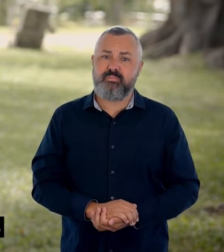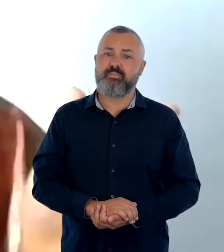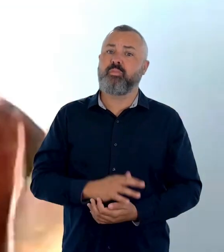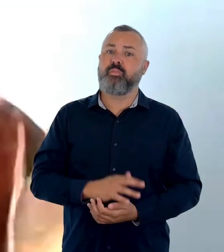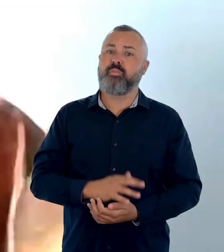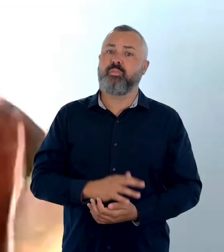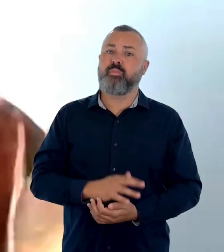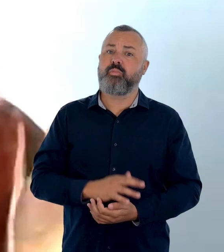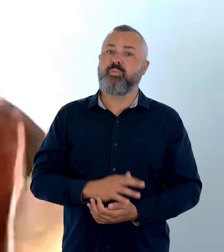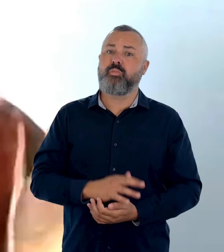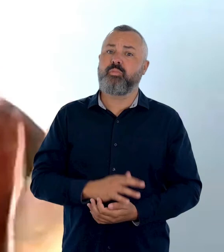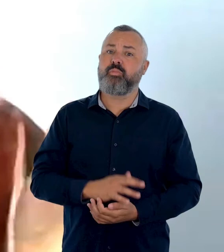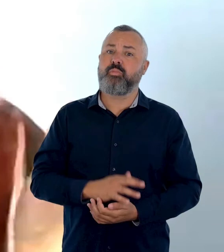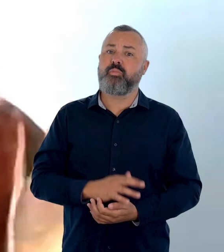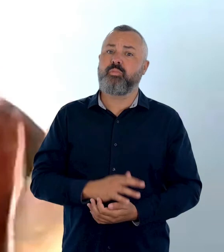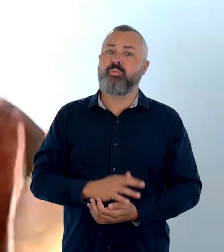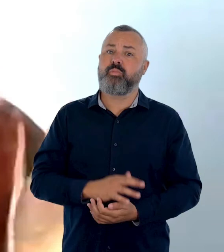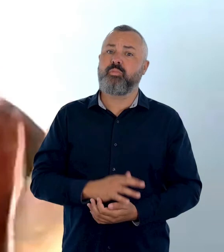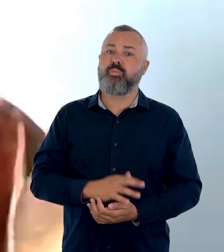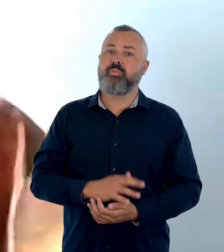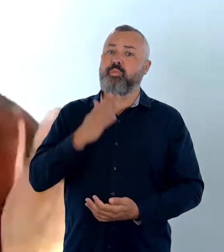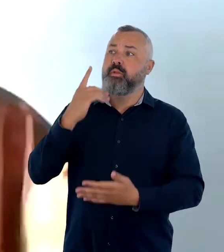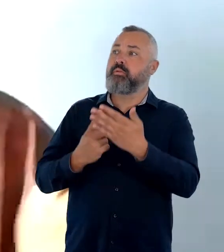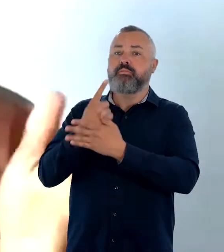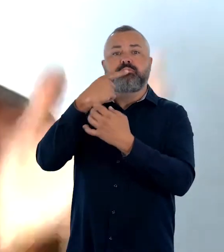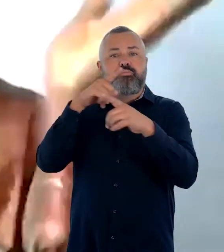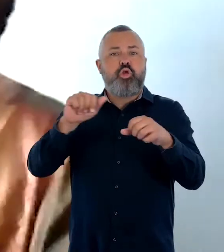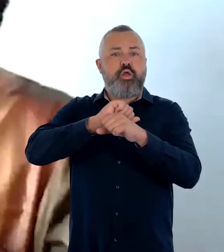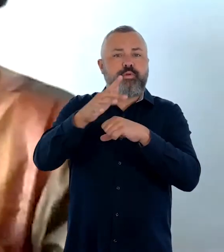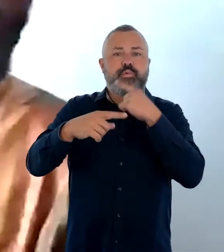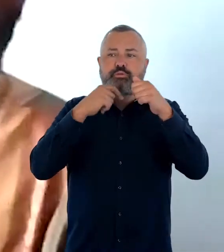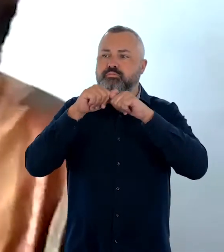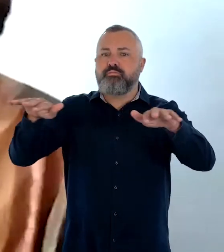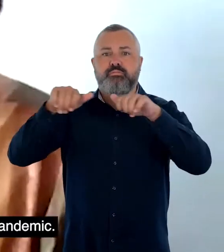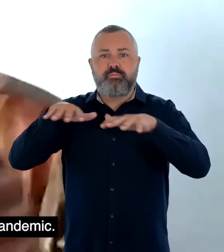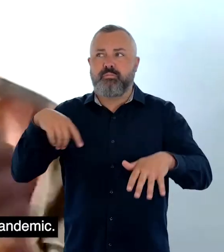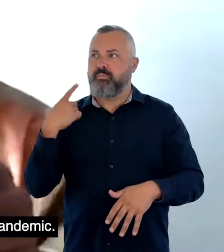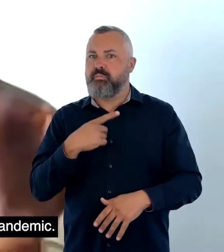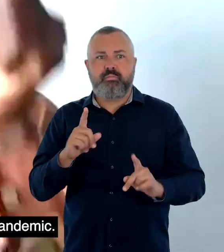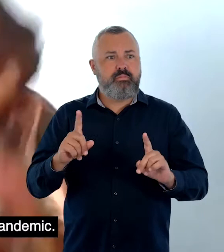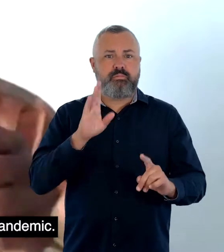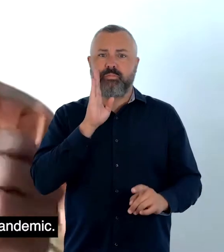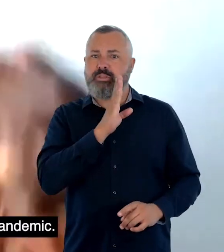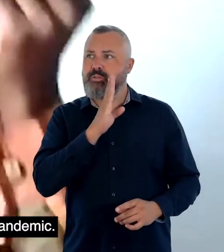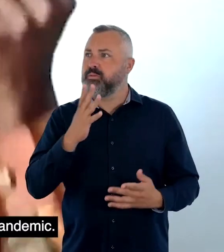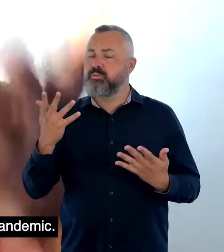to access information. A man who uses sign language talks to camera. We were left out in most of the